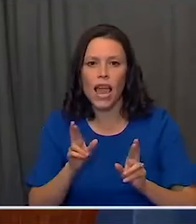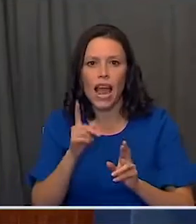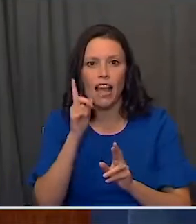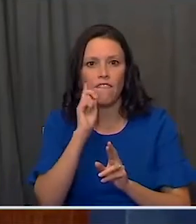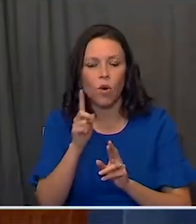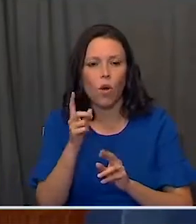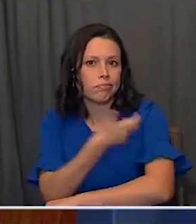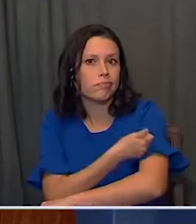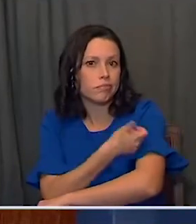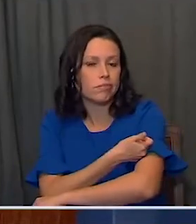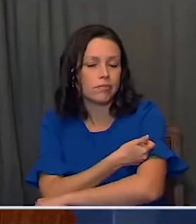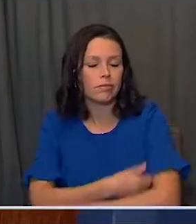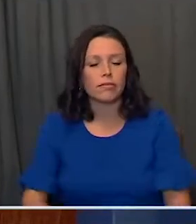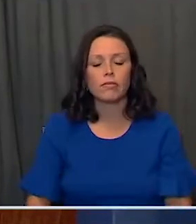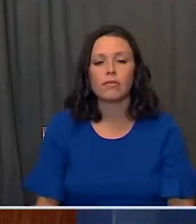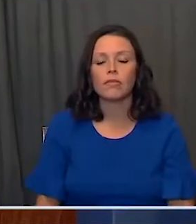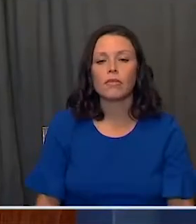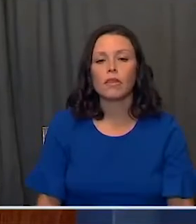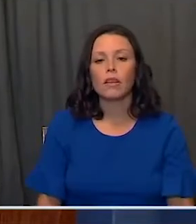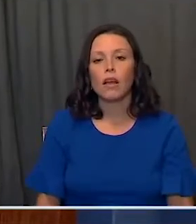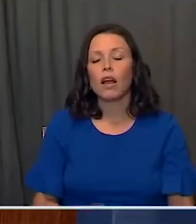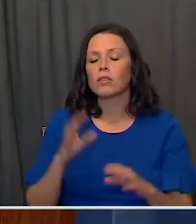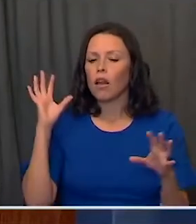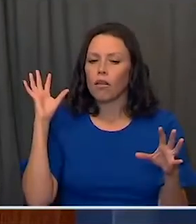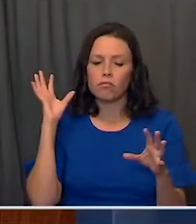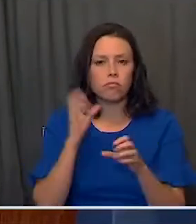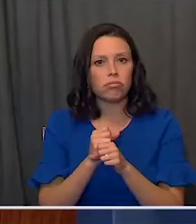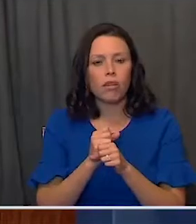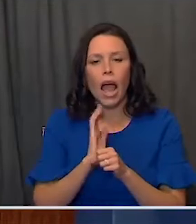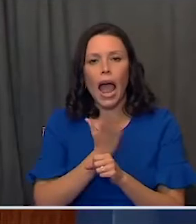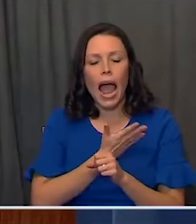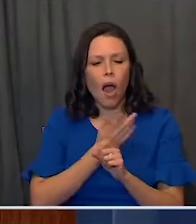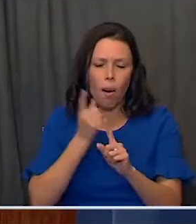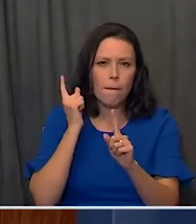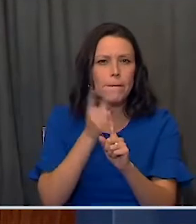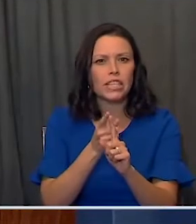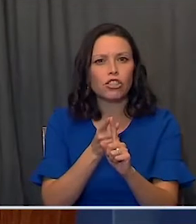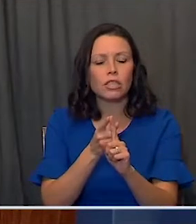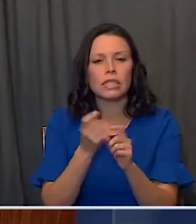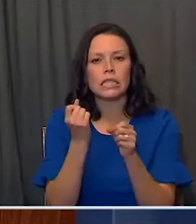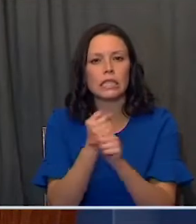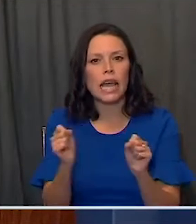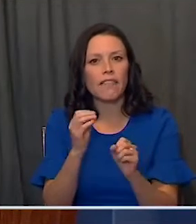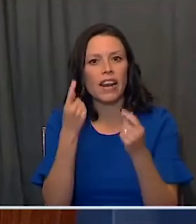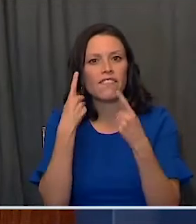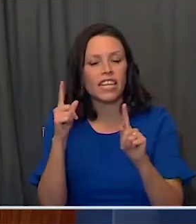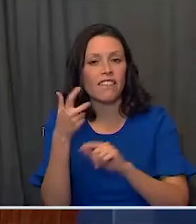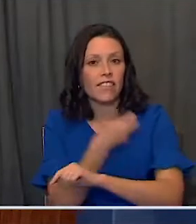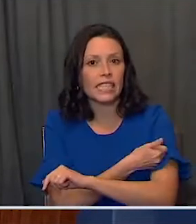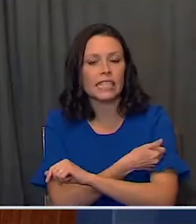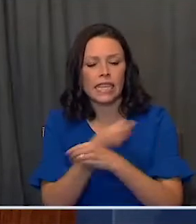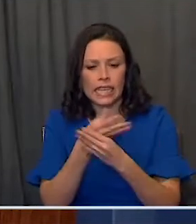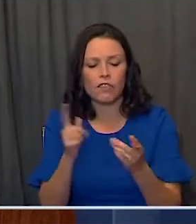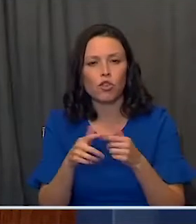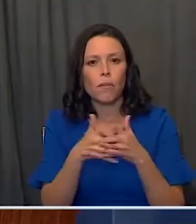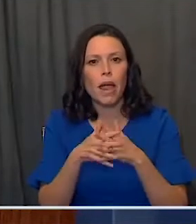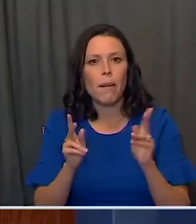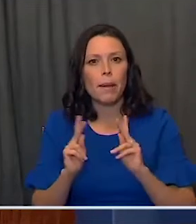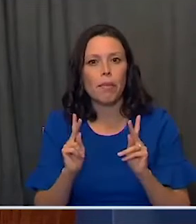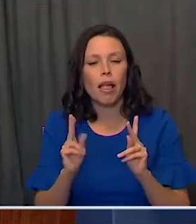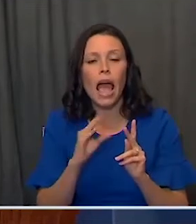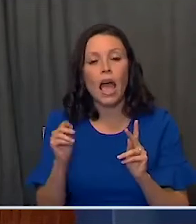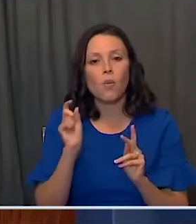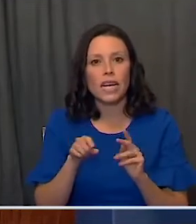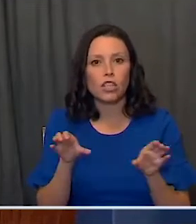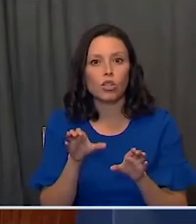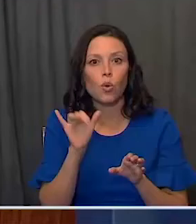for administration. To this end, our mission is, as I stated, safe and effective vaccines to the American people, and